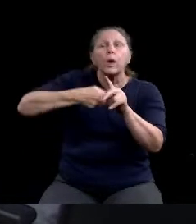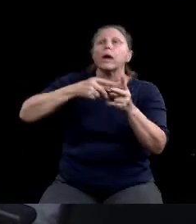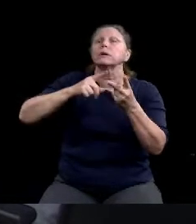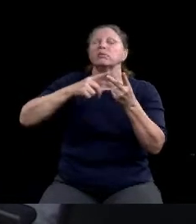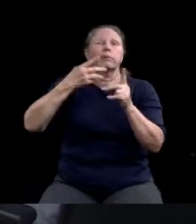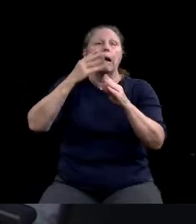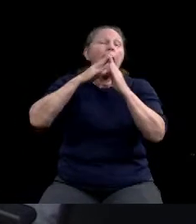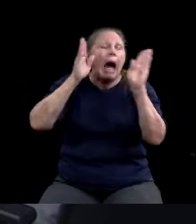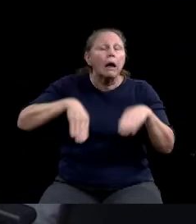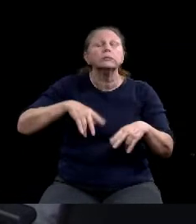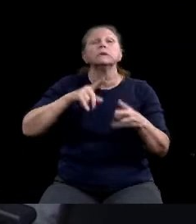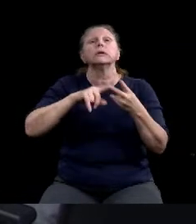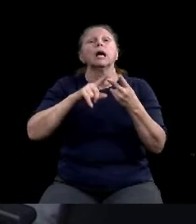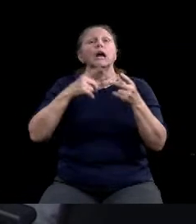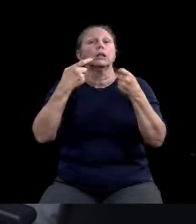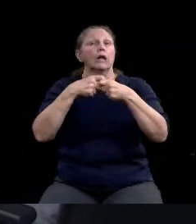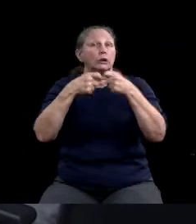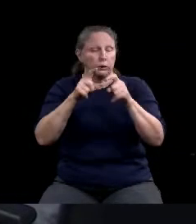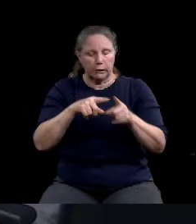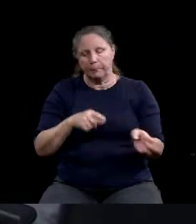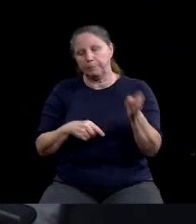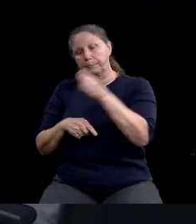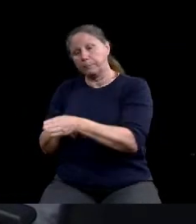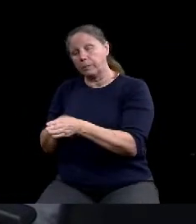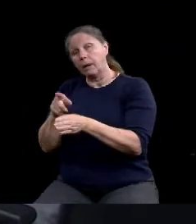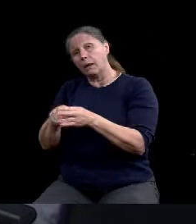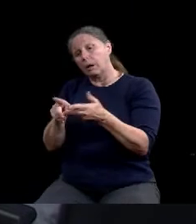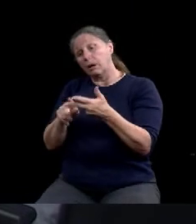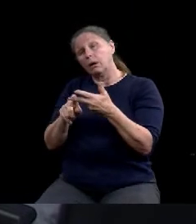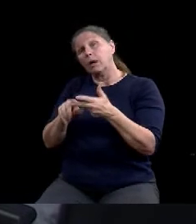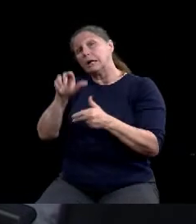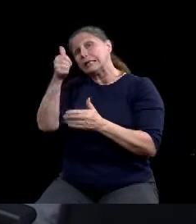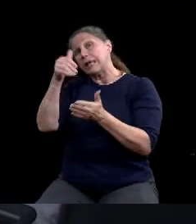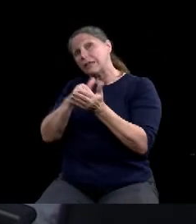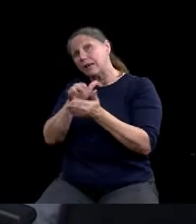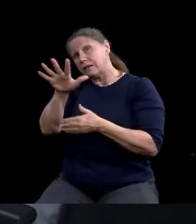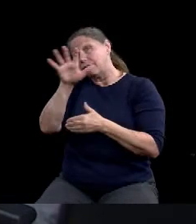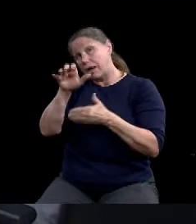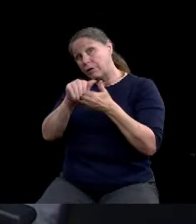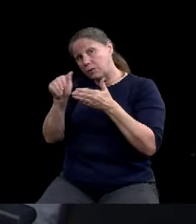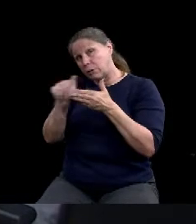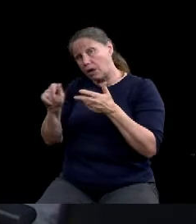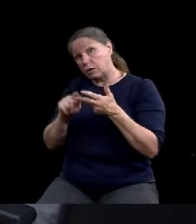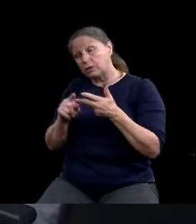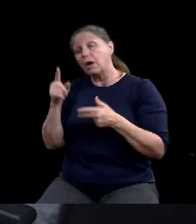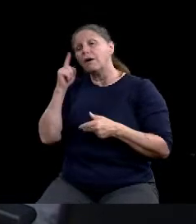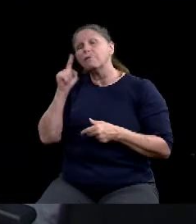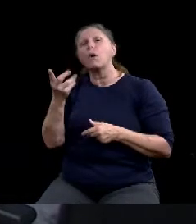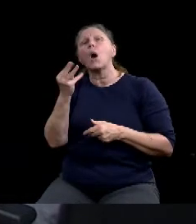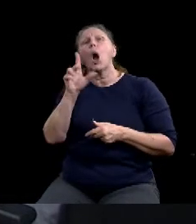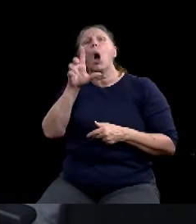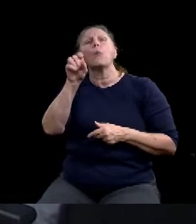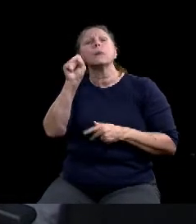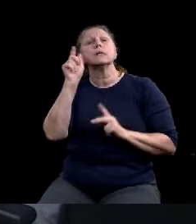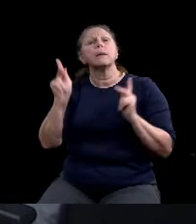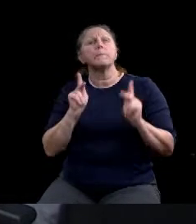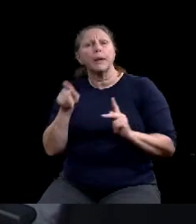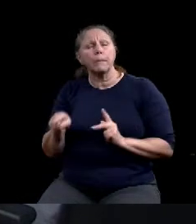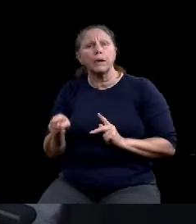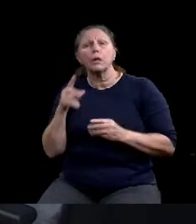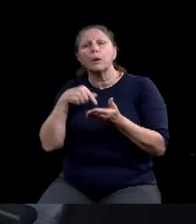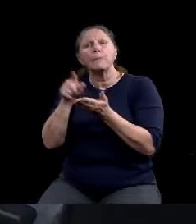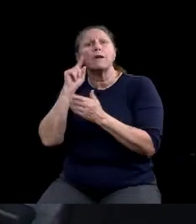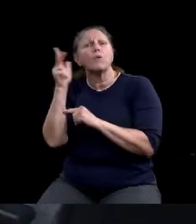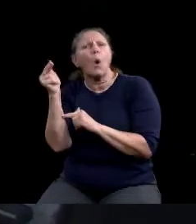$10,500 to assist with homeless individuals for hotel accommodations who are affected by